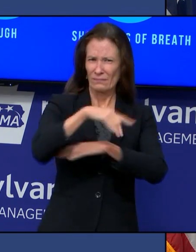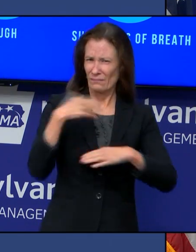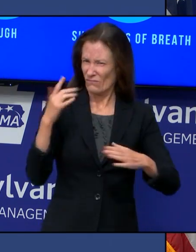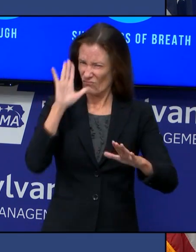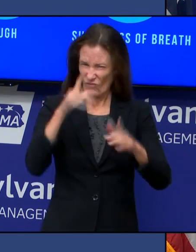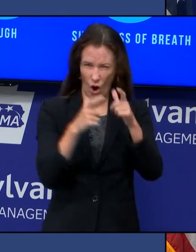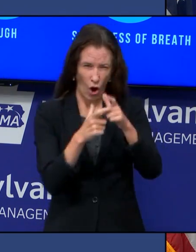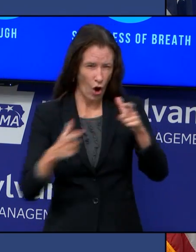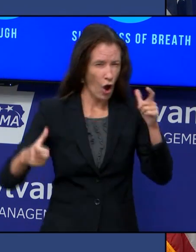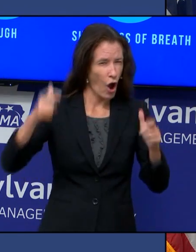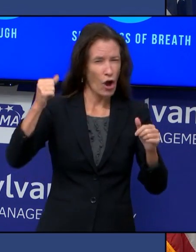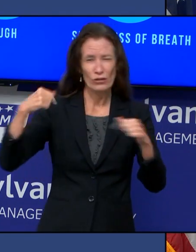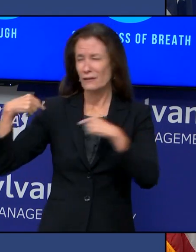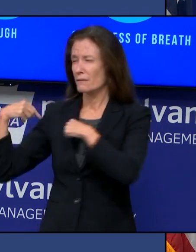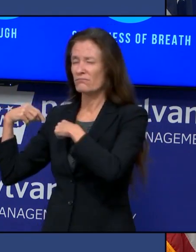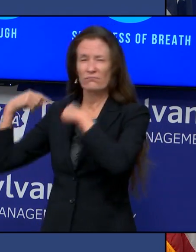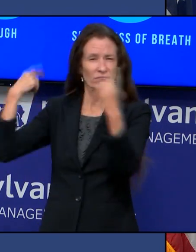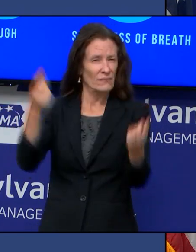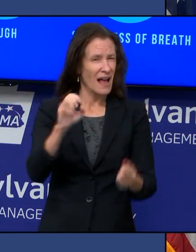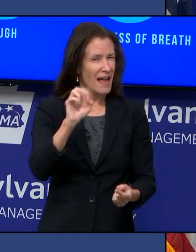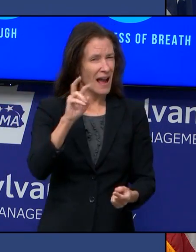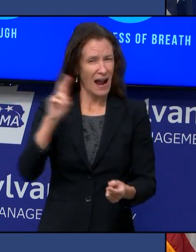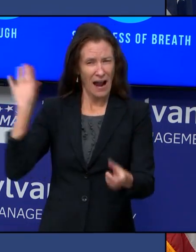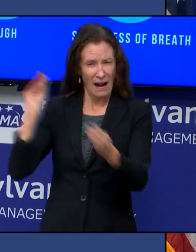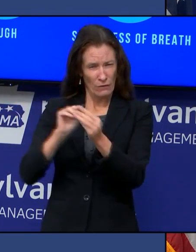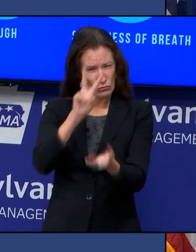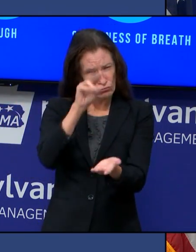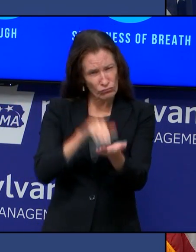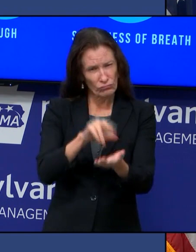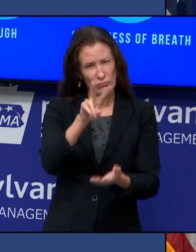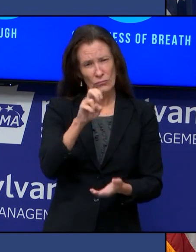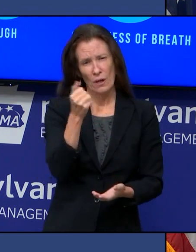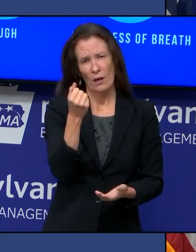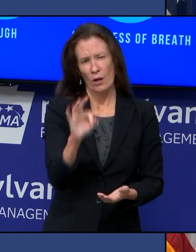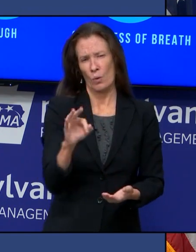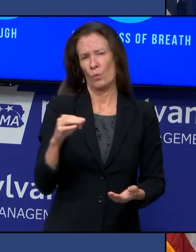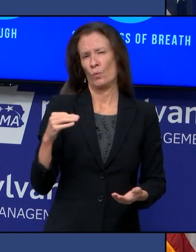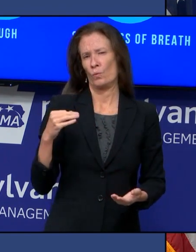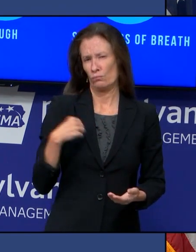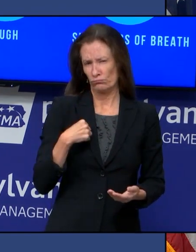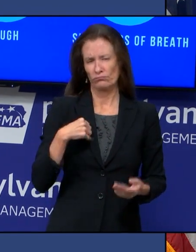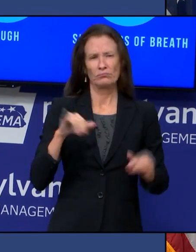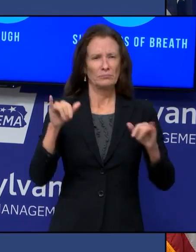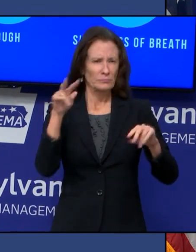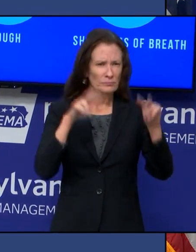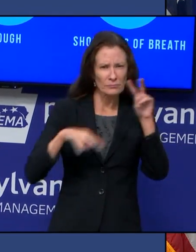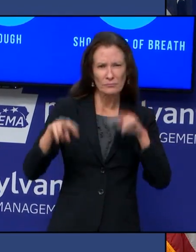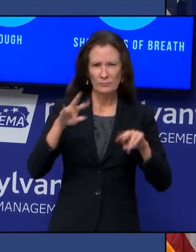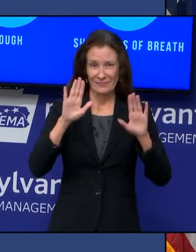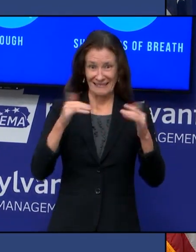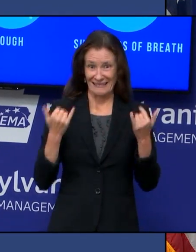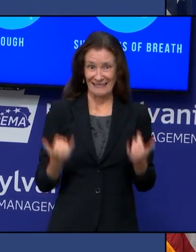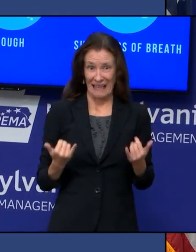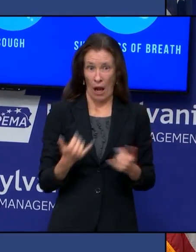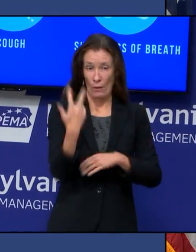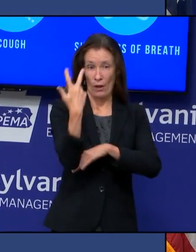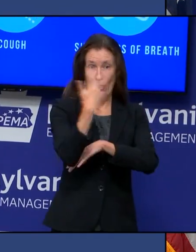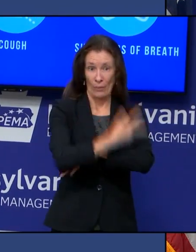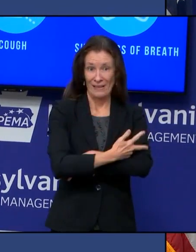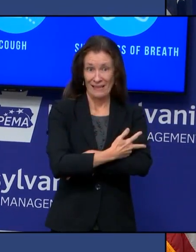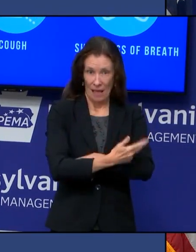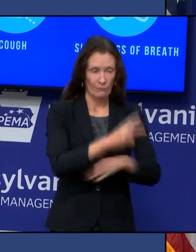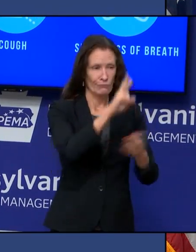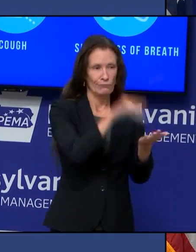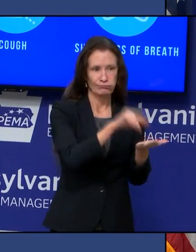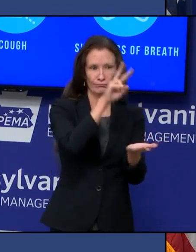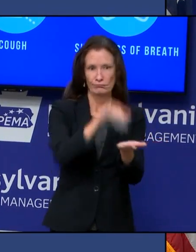beginning of the pandemic. Dr. Levine says hospitalizations are also increasing but still remain well below where